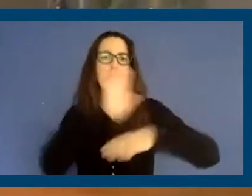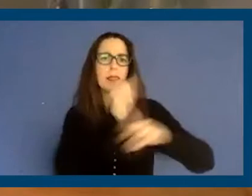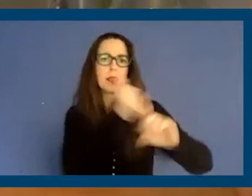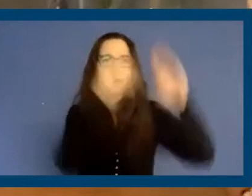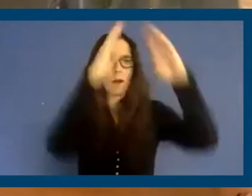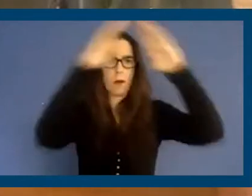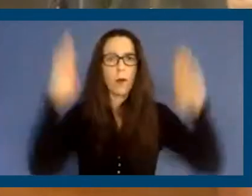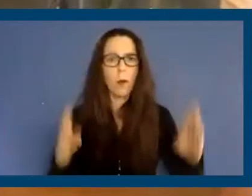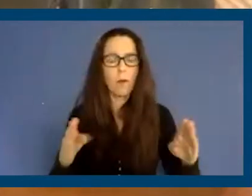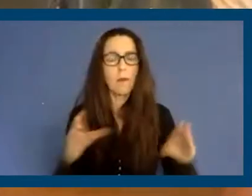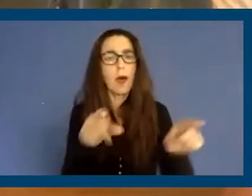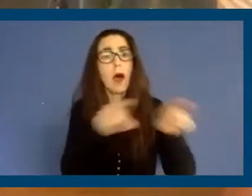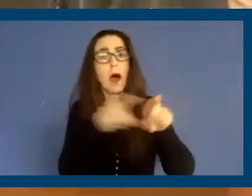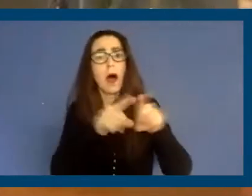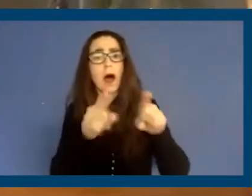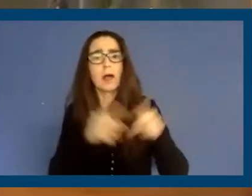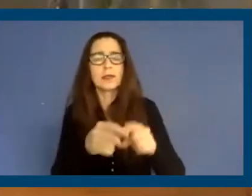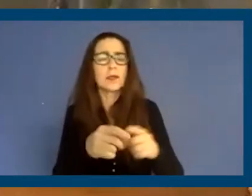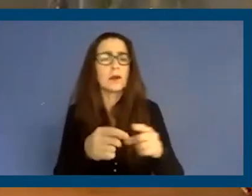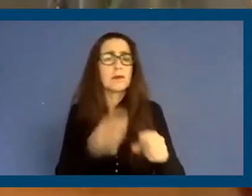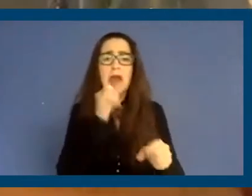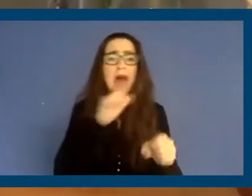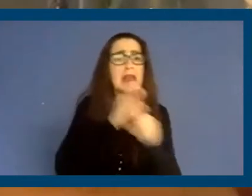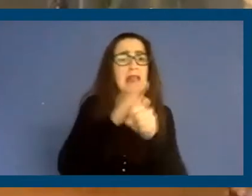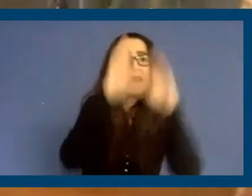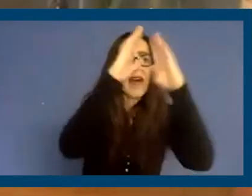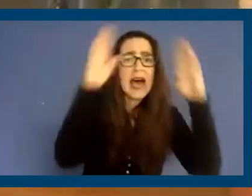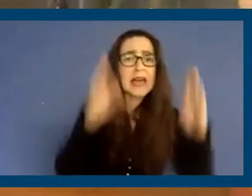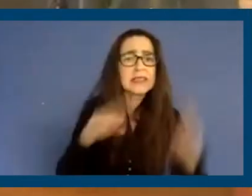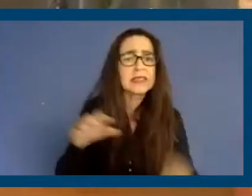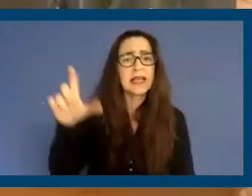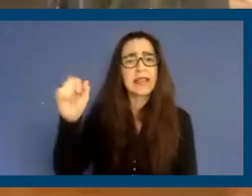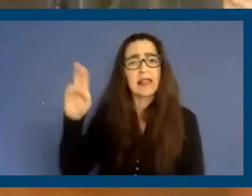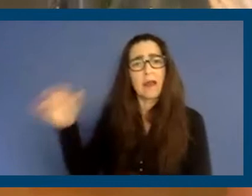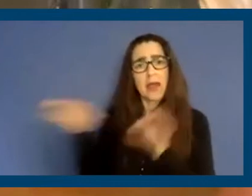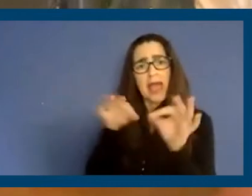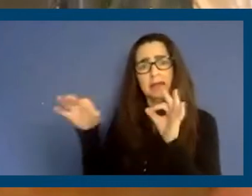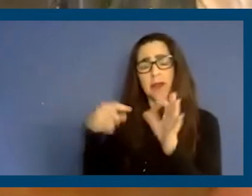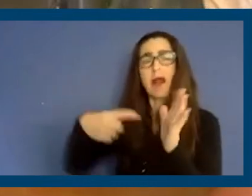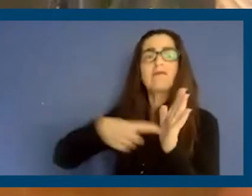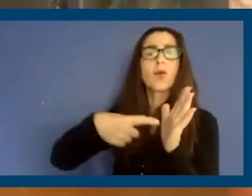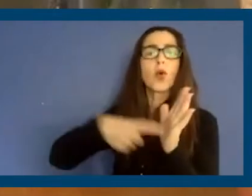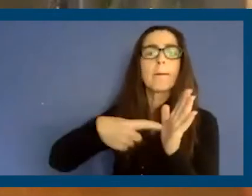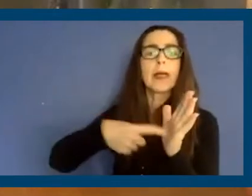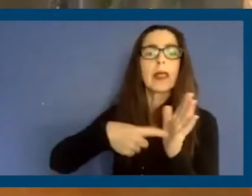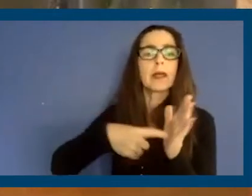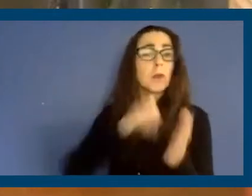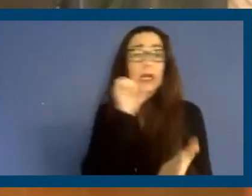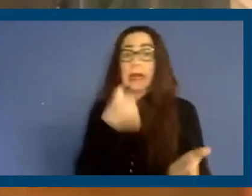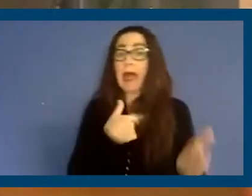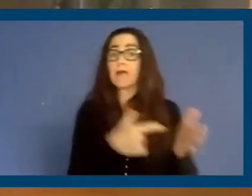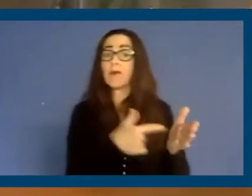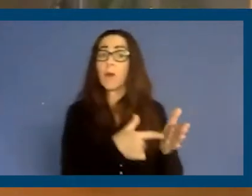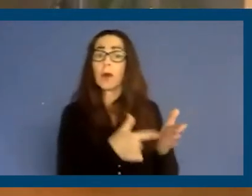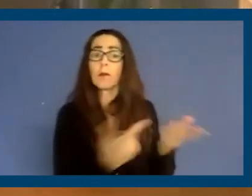also a supply issue with regards to, as Larry just mentioned, affordability. Workforce